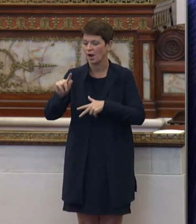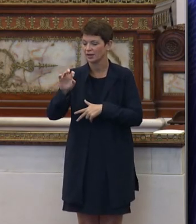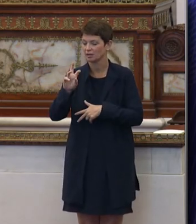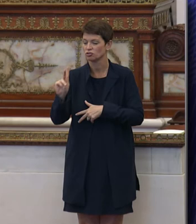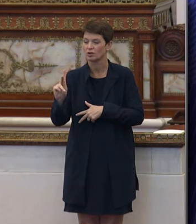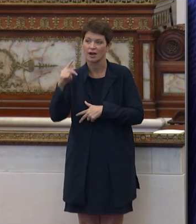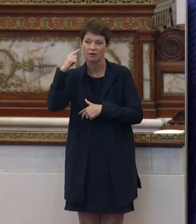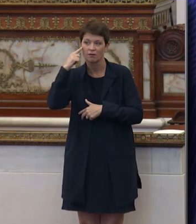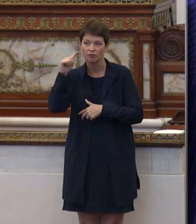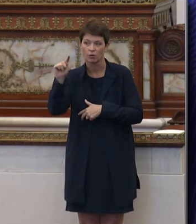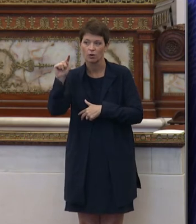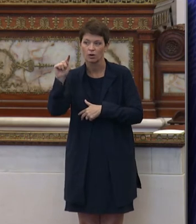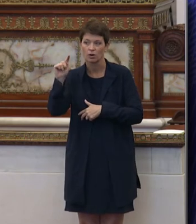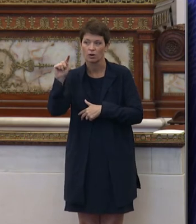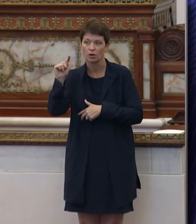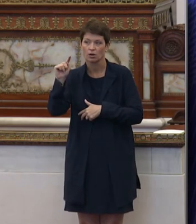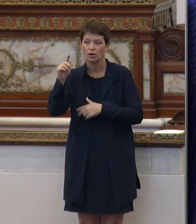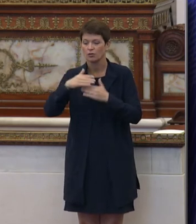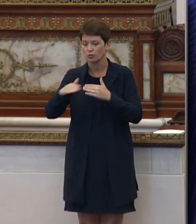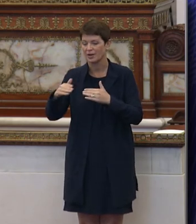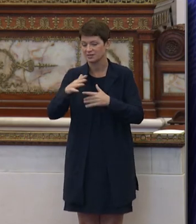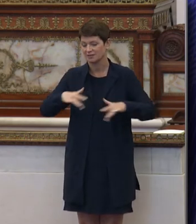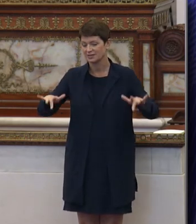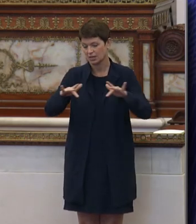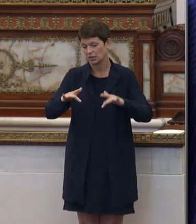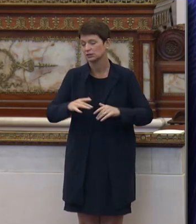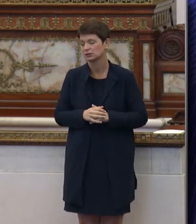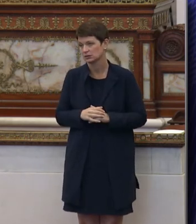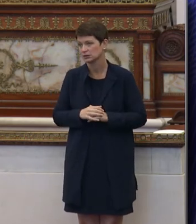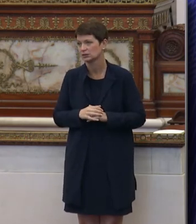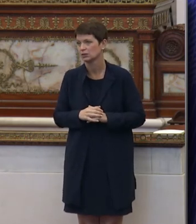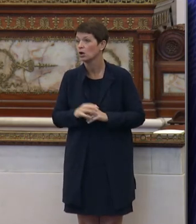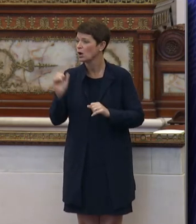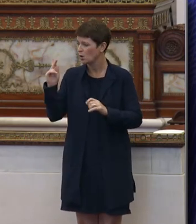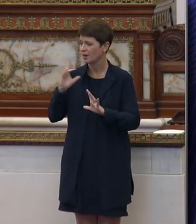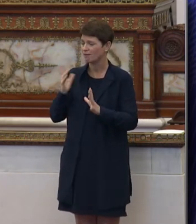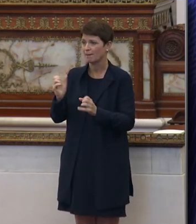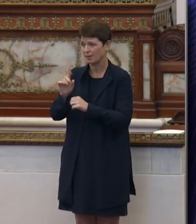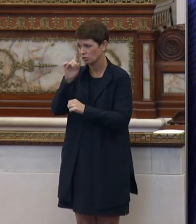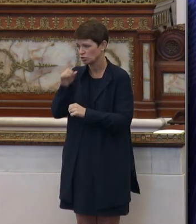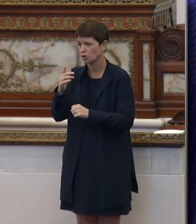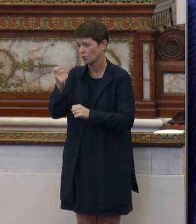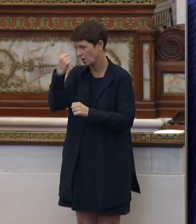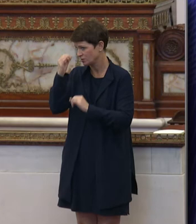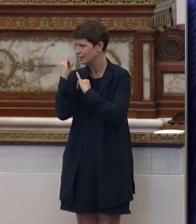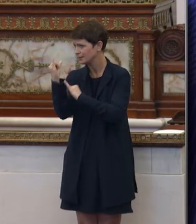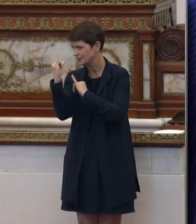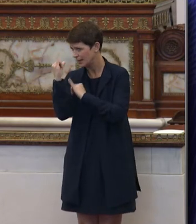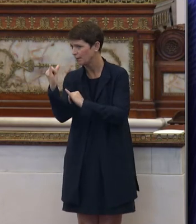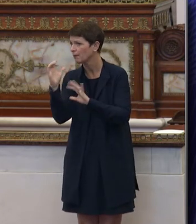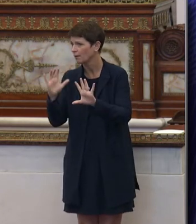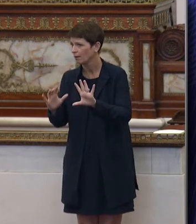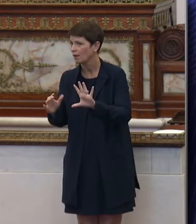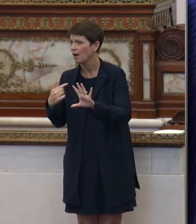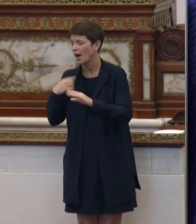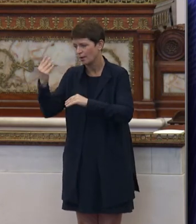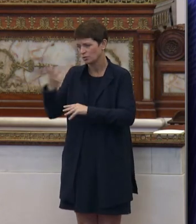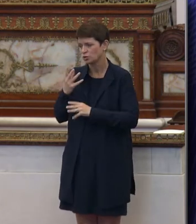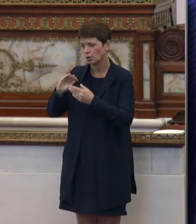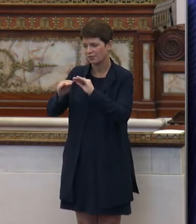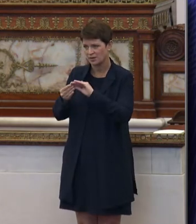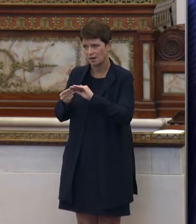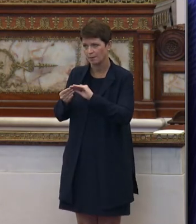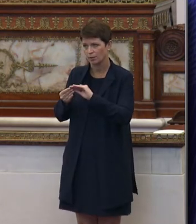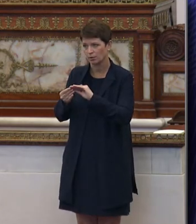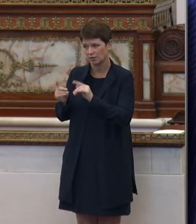for the, for the rest of the site. So okay, I just want to make sure we were on the same page, because I was advised that that number